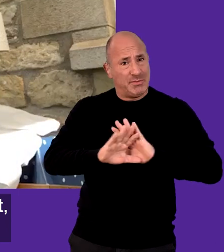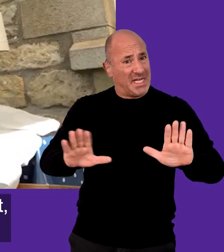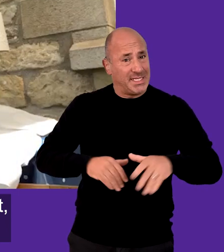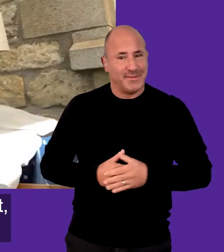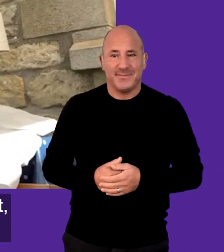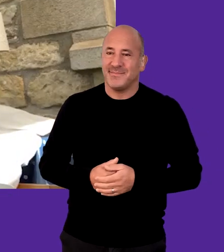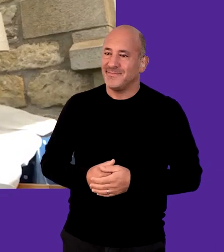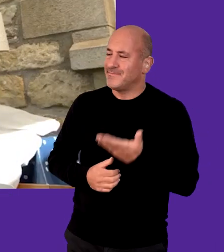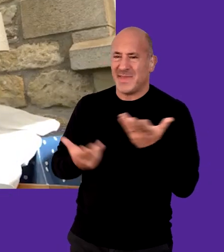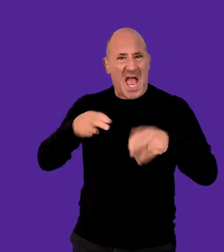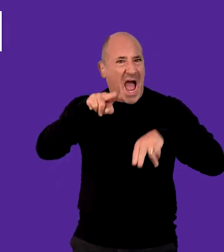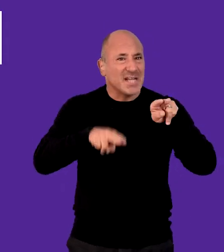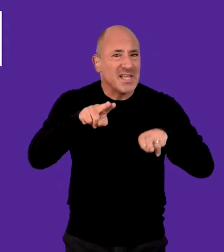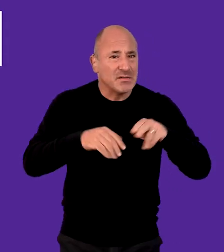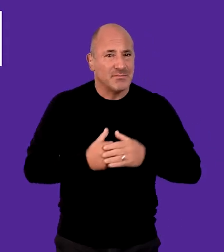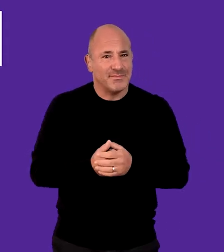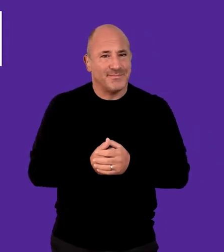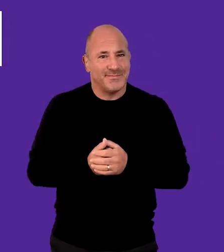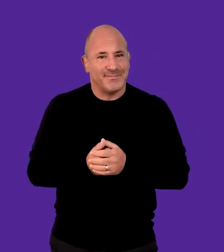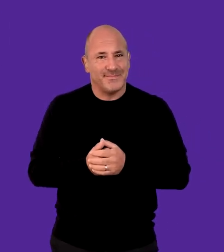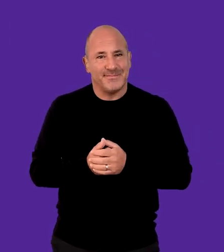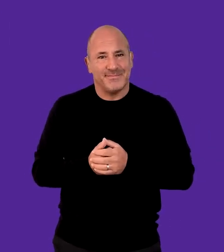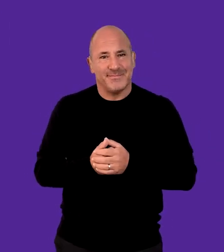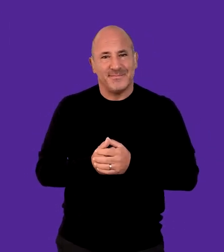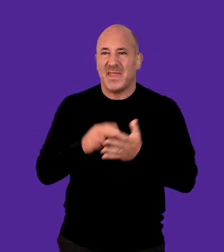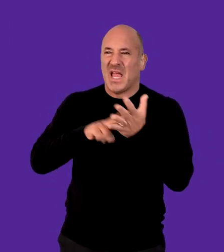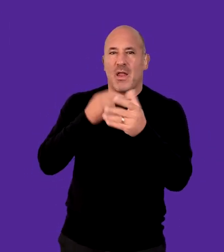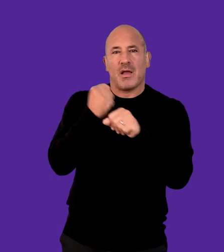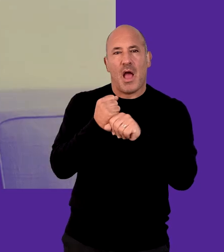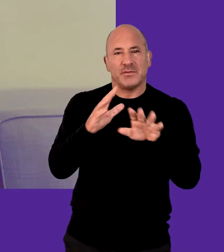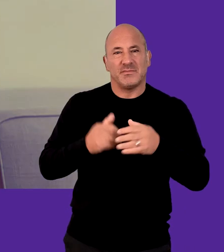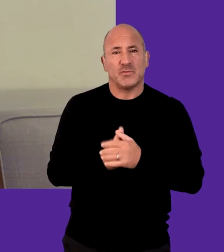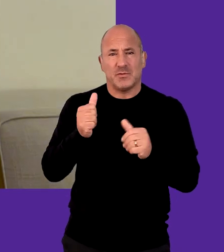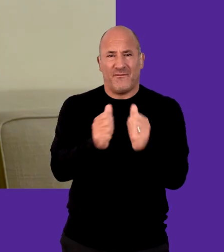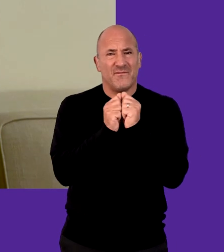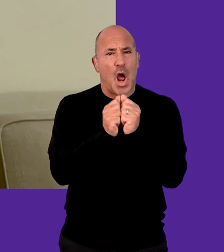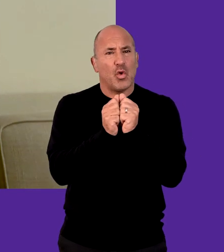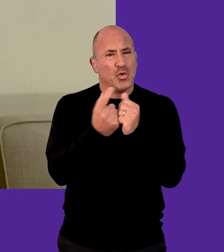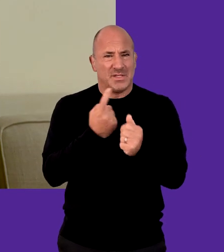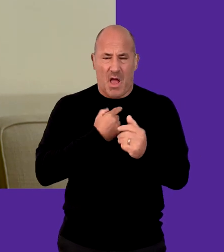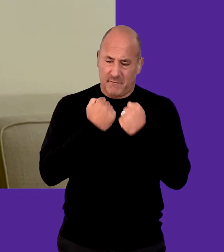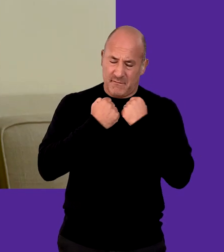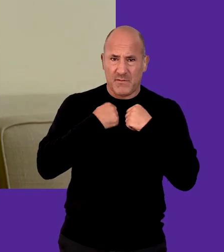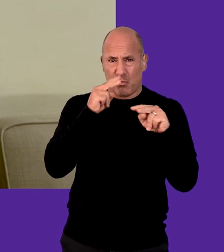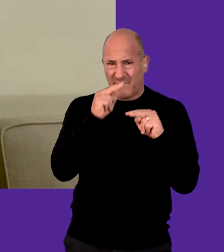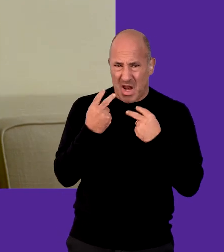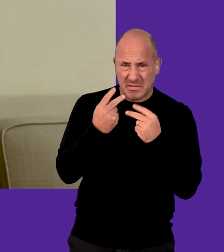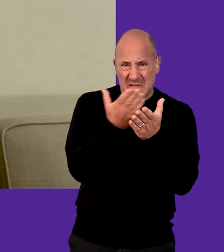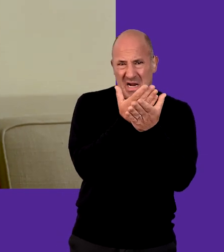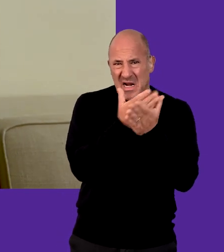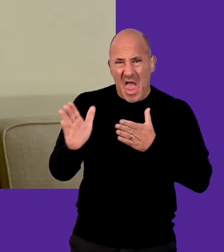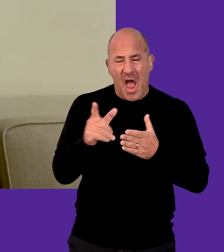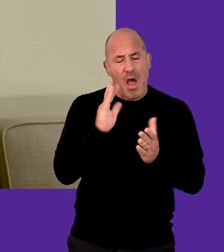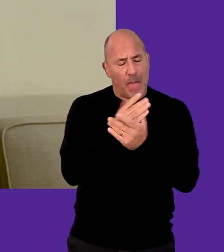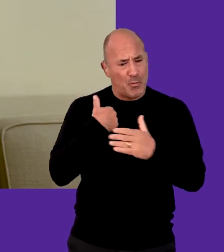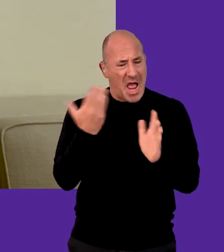and experience. Assess Nicola Garda You should value self-reflection, being clear